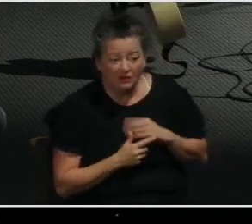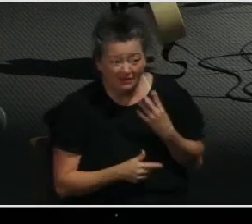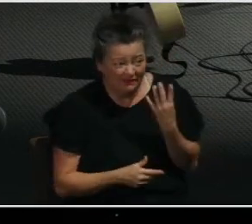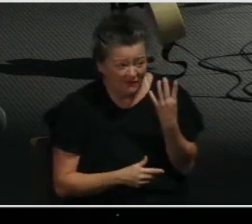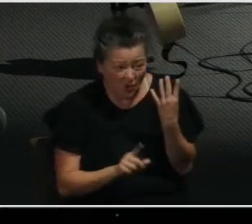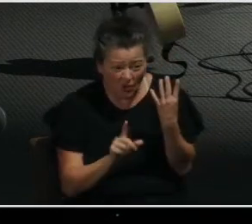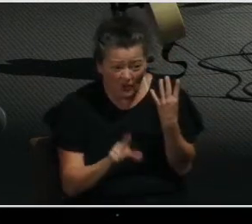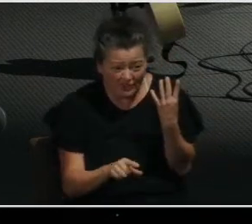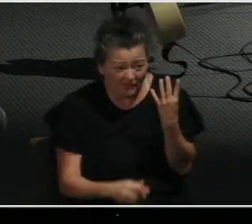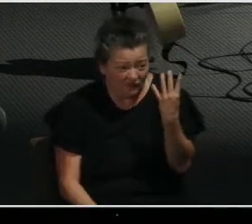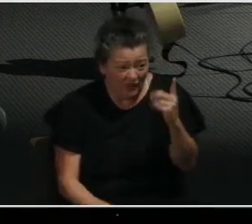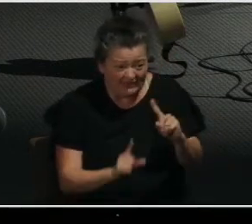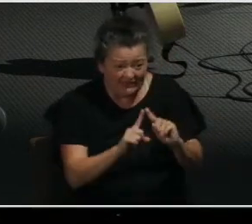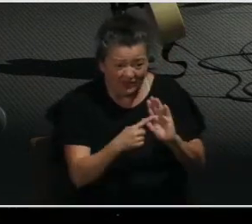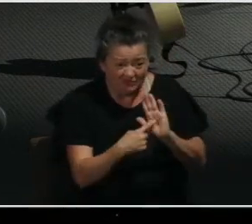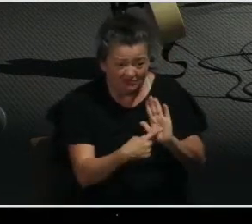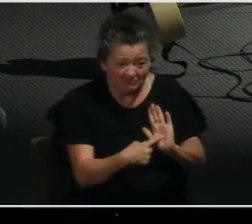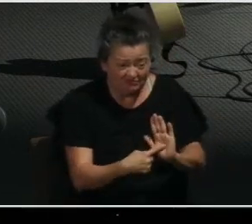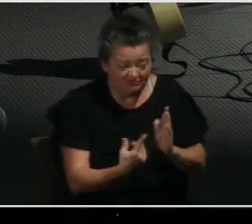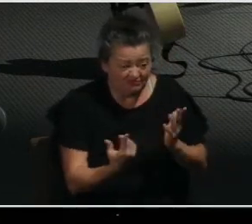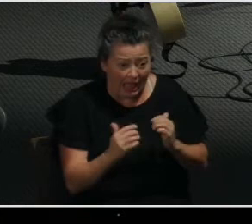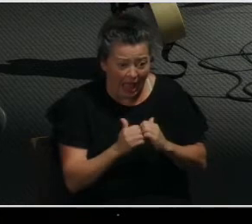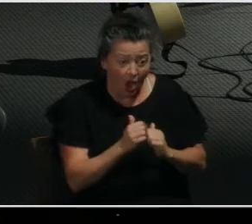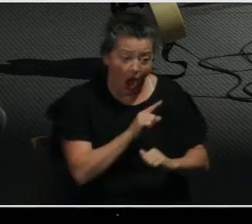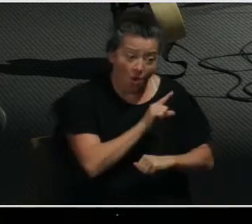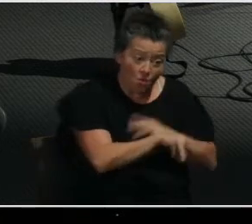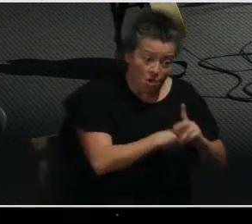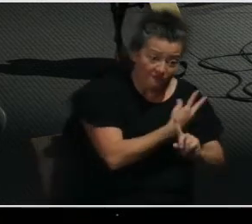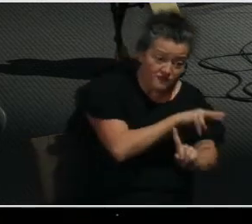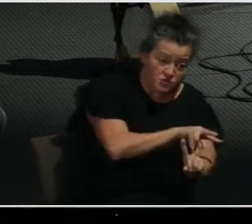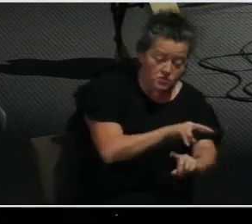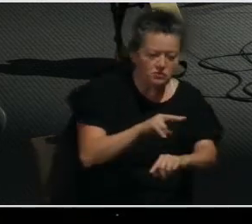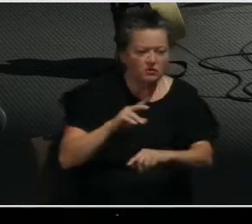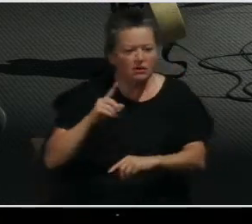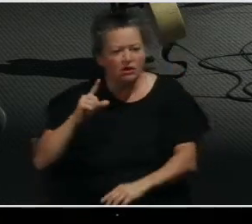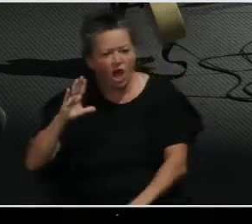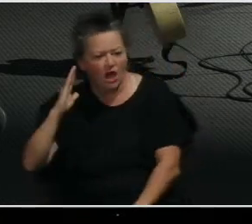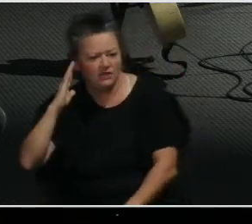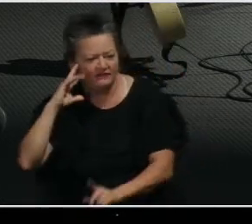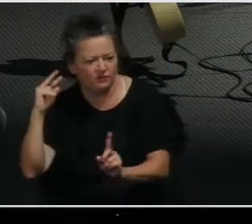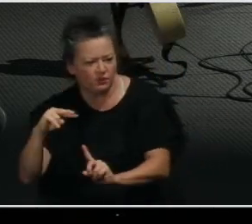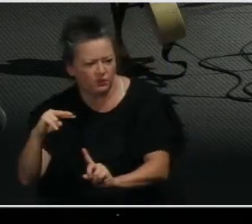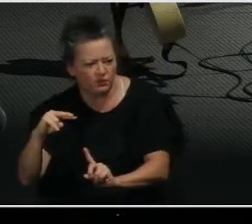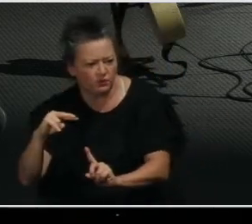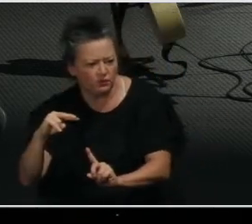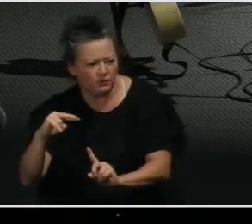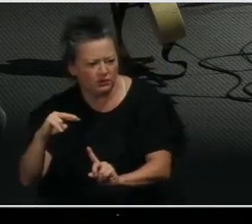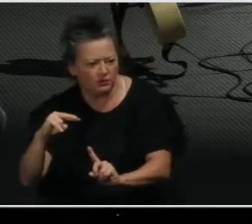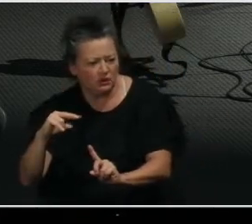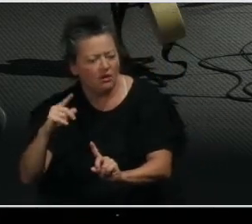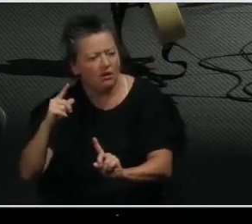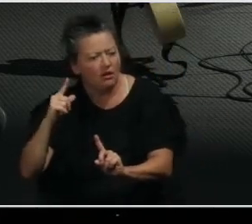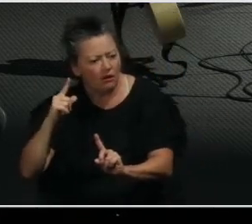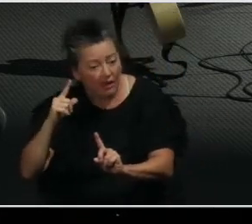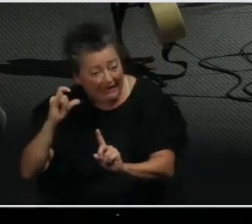examples of the difference between the knowledge of God's will and the knowledge of the world. So